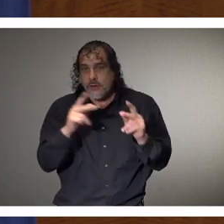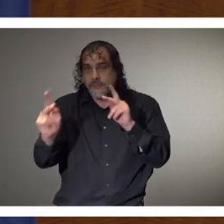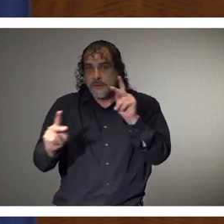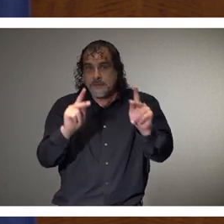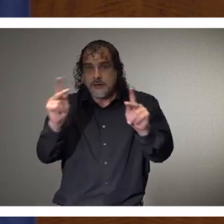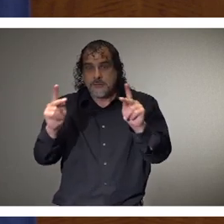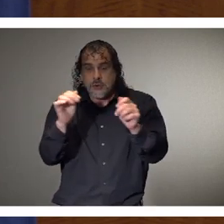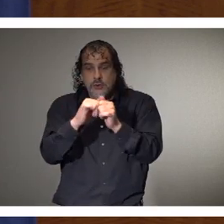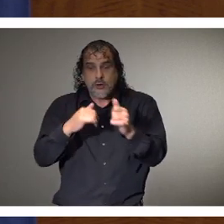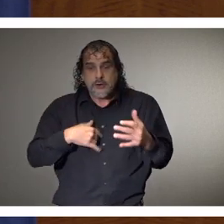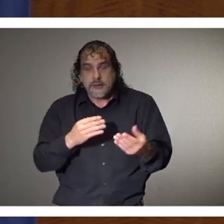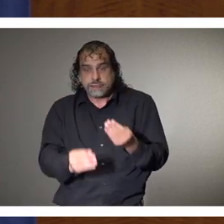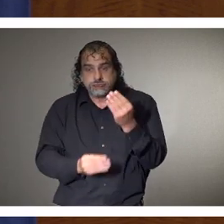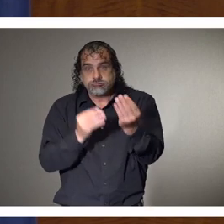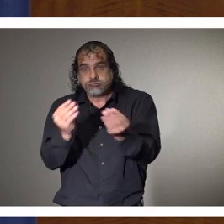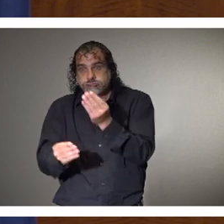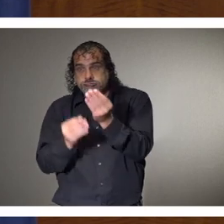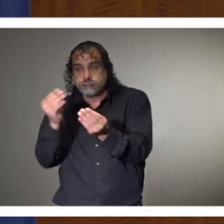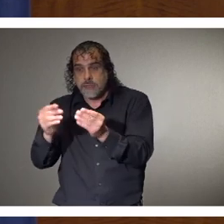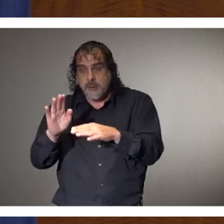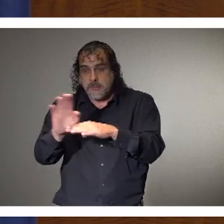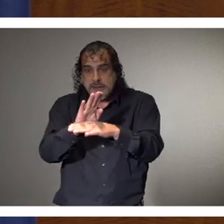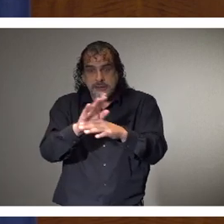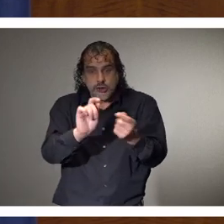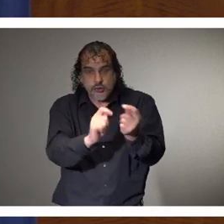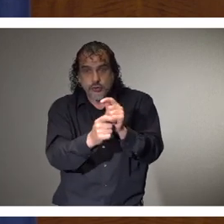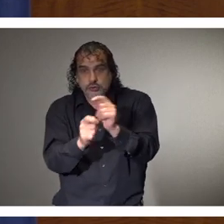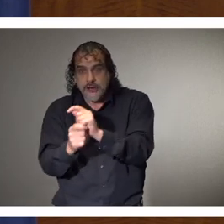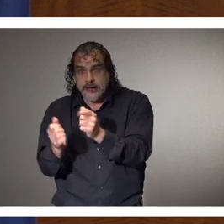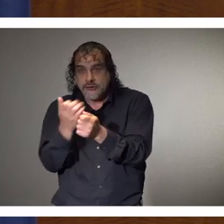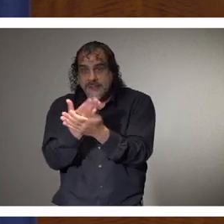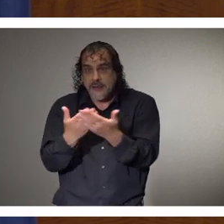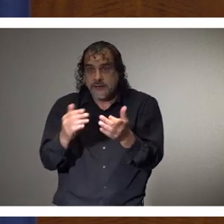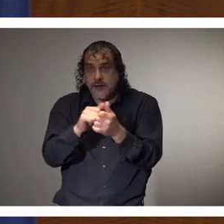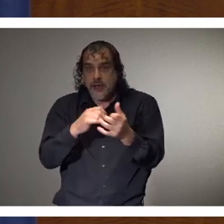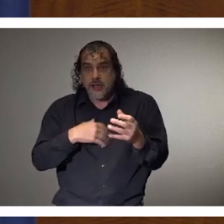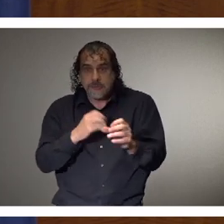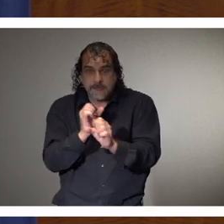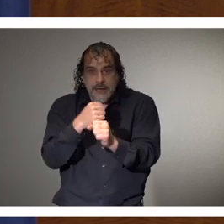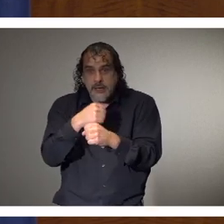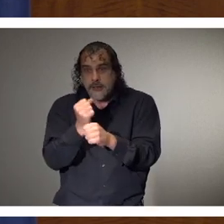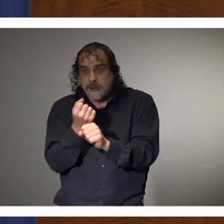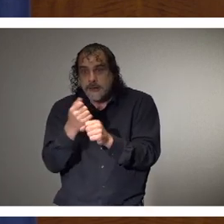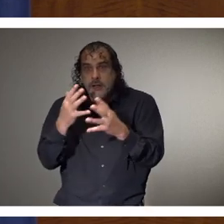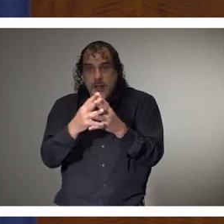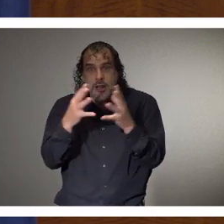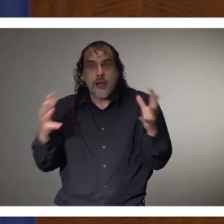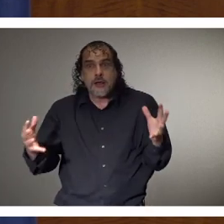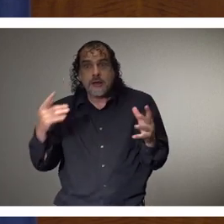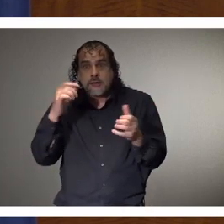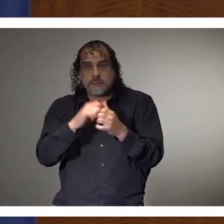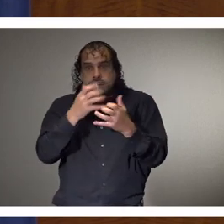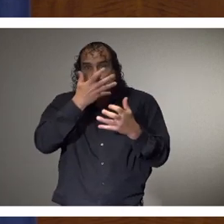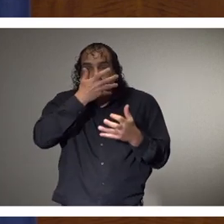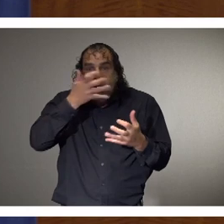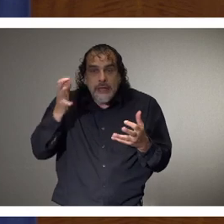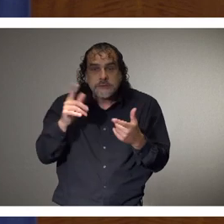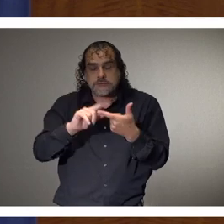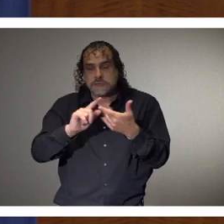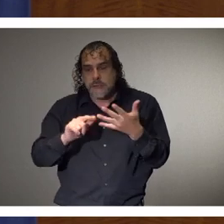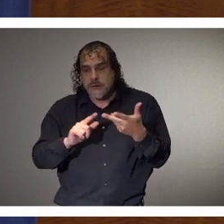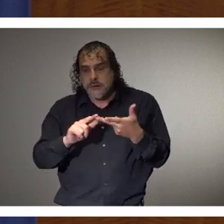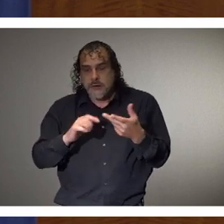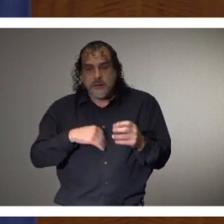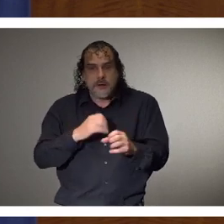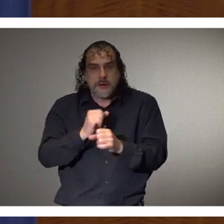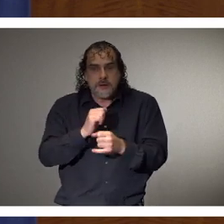Individuals and small businesses alike stepping up to produce masks, to